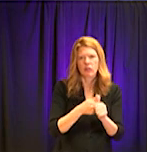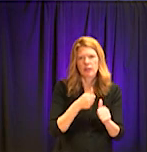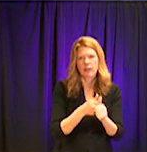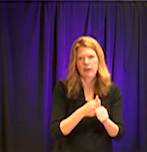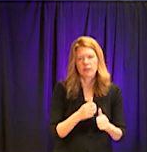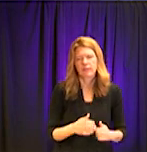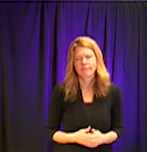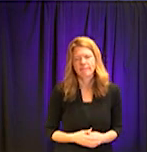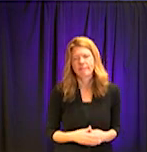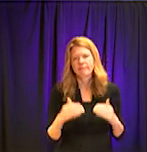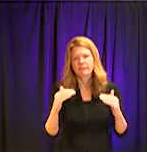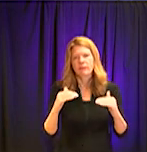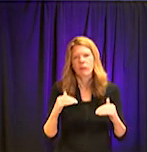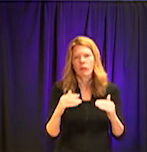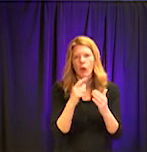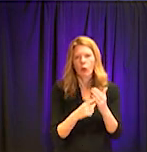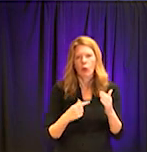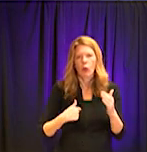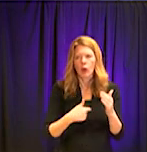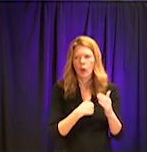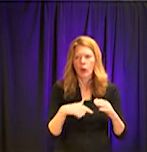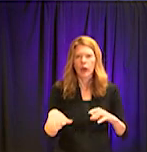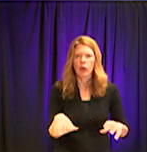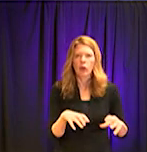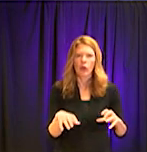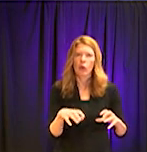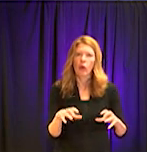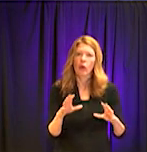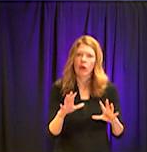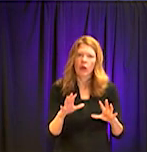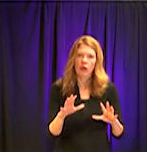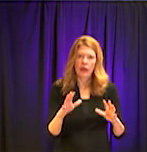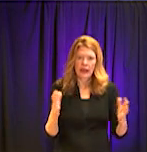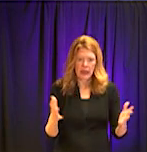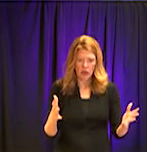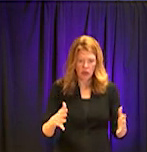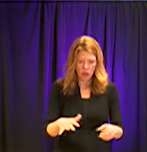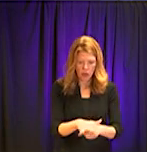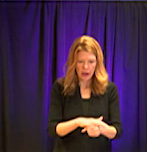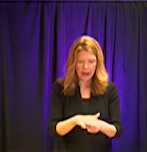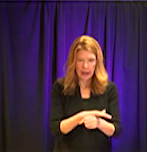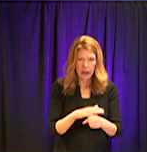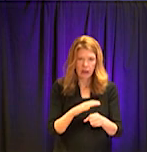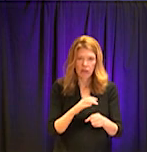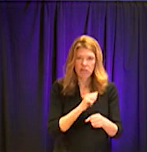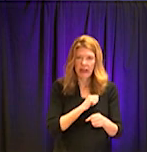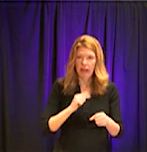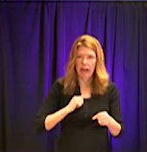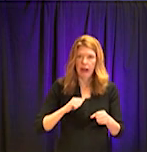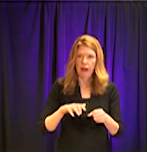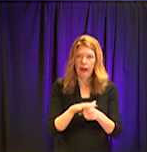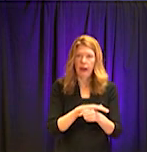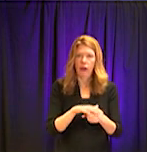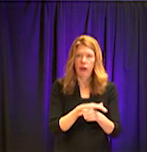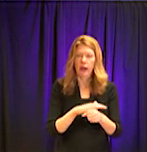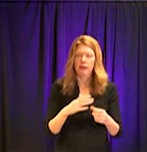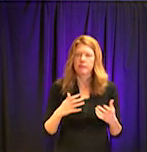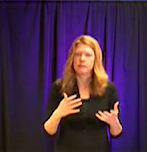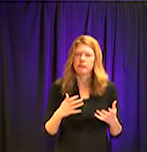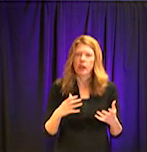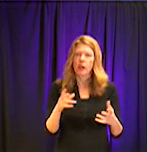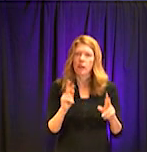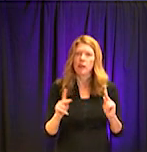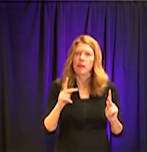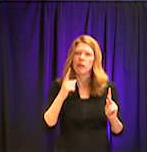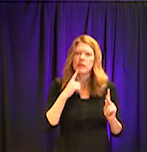what we all just do as citizens. When the public health authorities are, you know, telling us about what we can do to